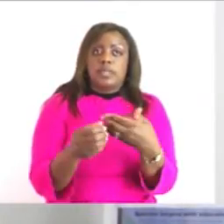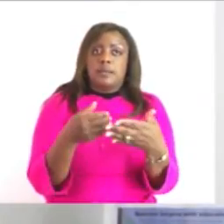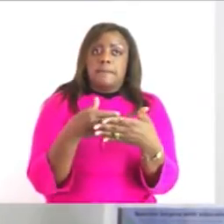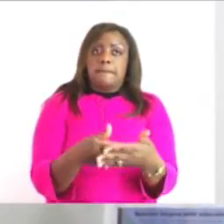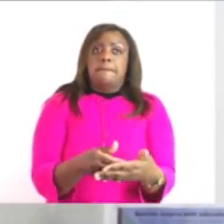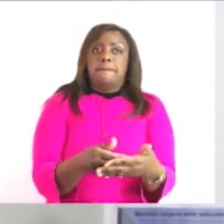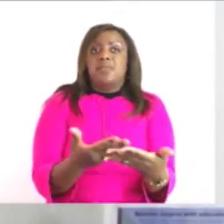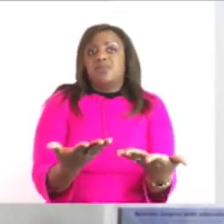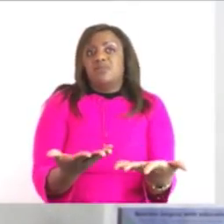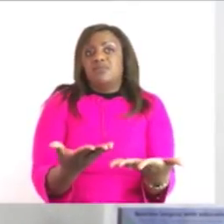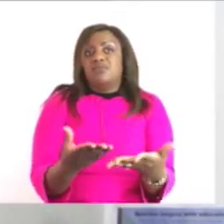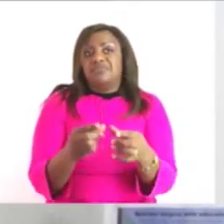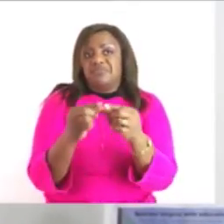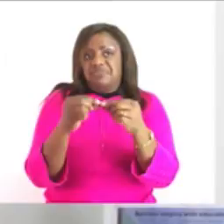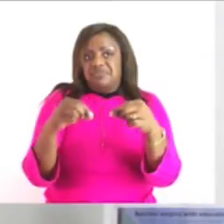the